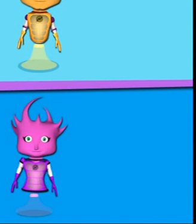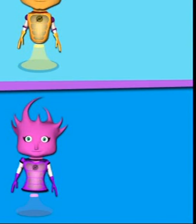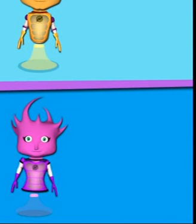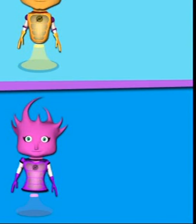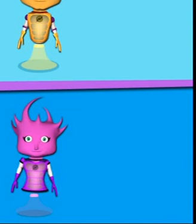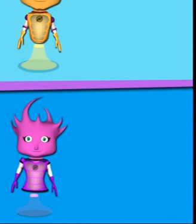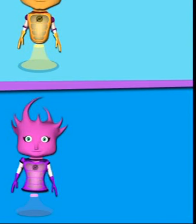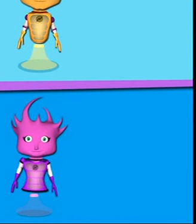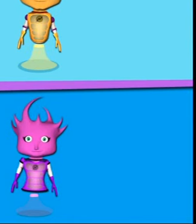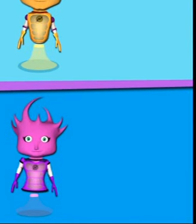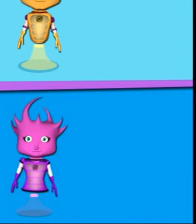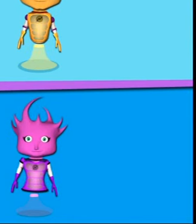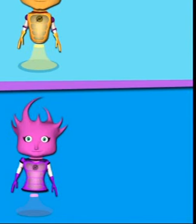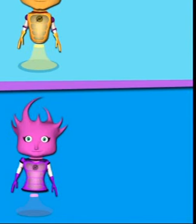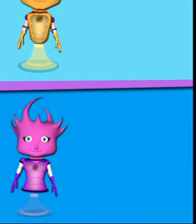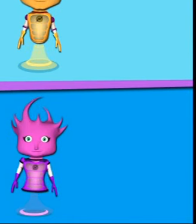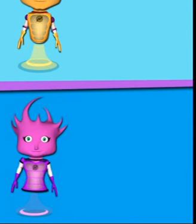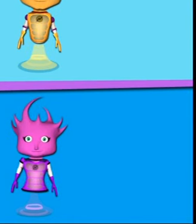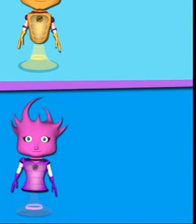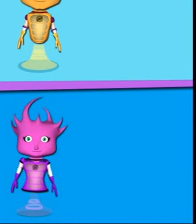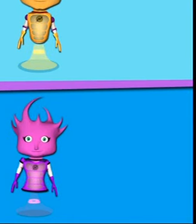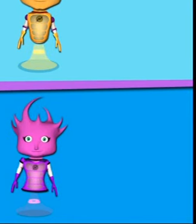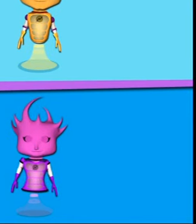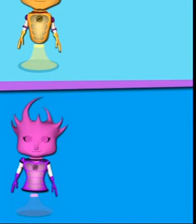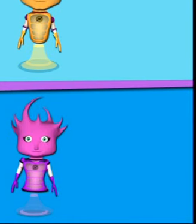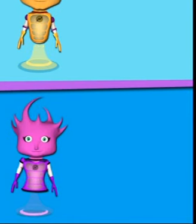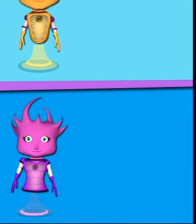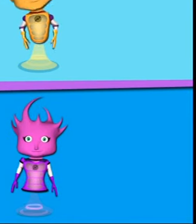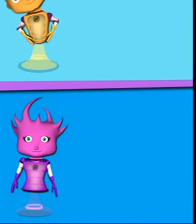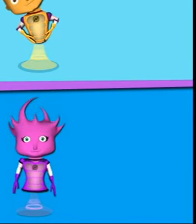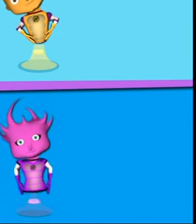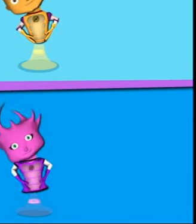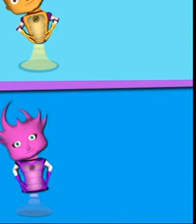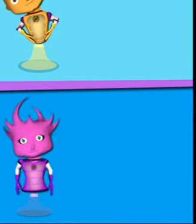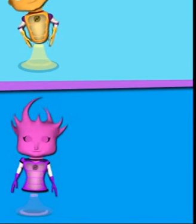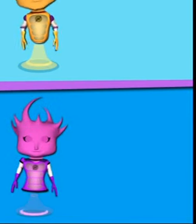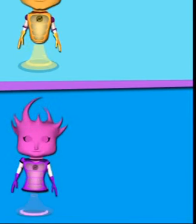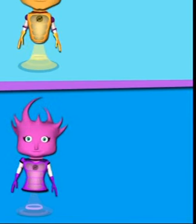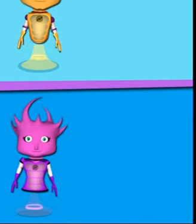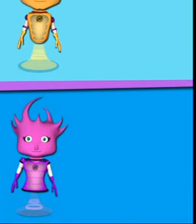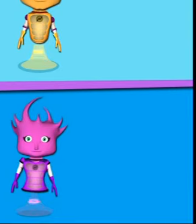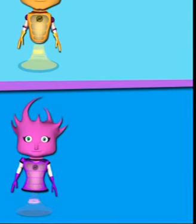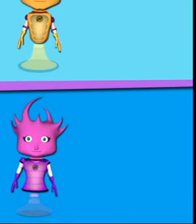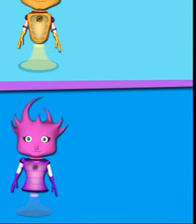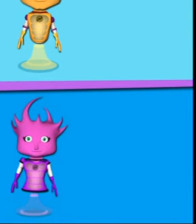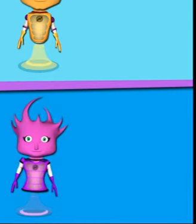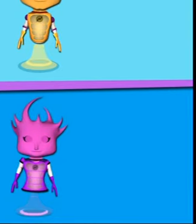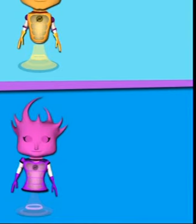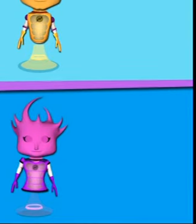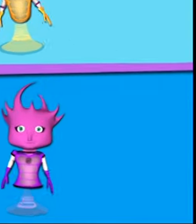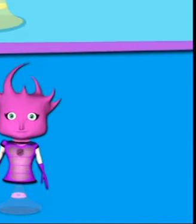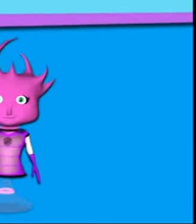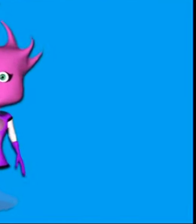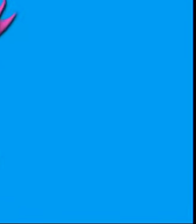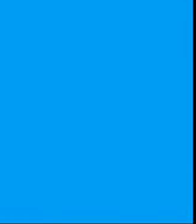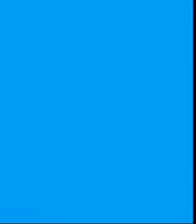Felix, Luke, or Ollie. Which one is a smell neuron? Let's find out. It's